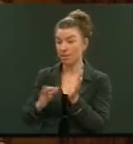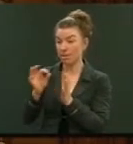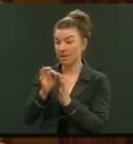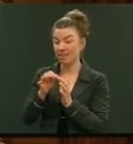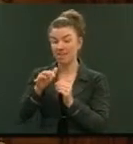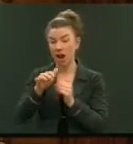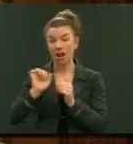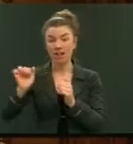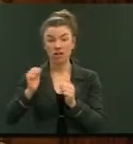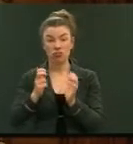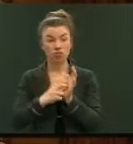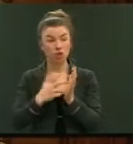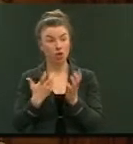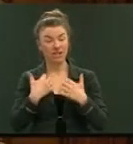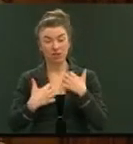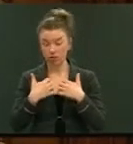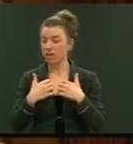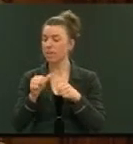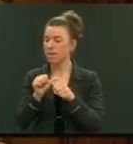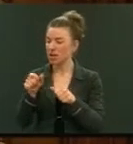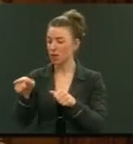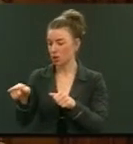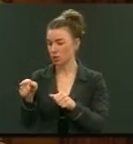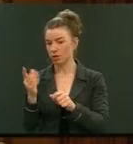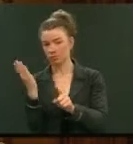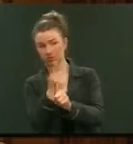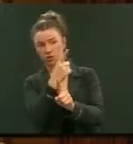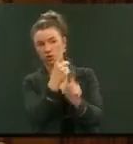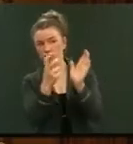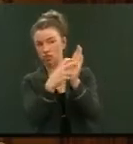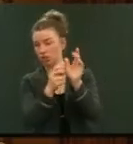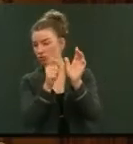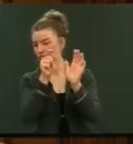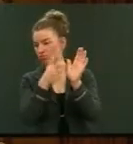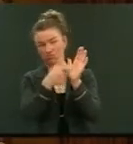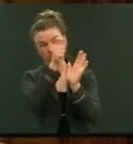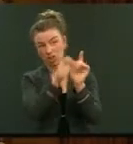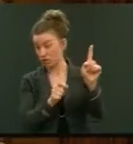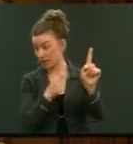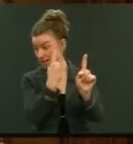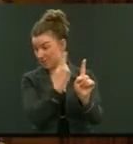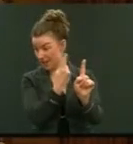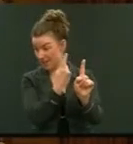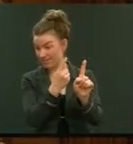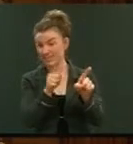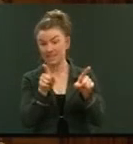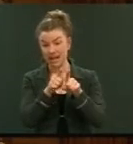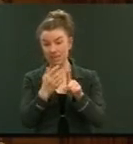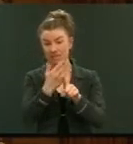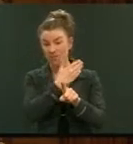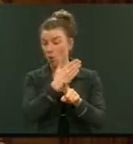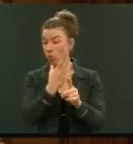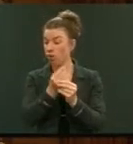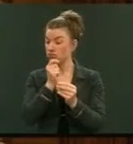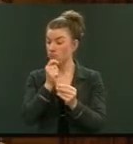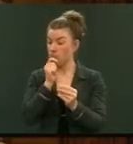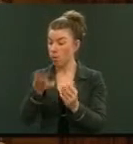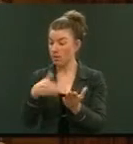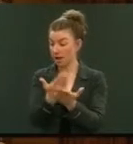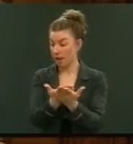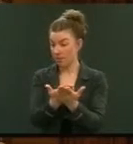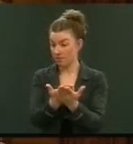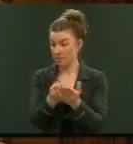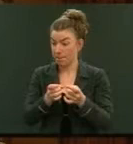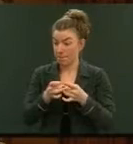best course of action is to take it up with the Registrar himself and we had that case with a report being tabled I